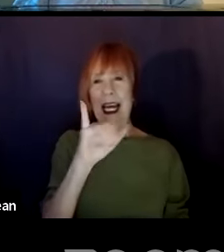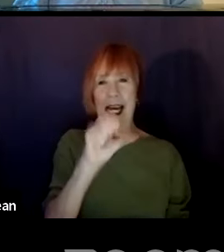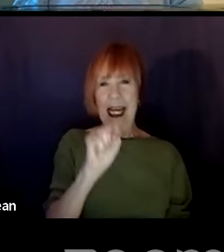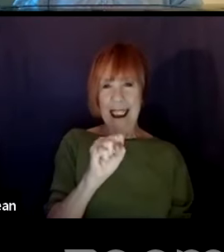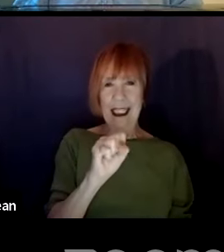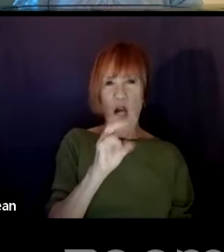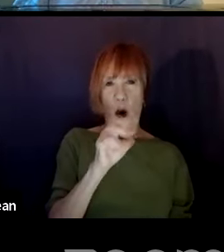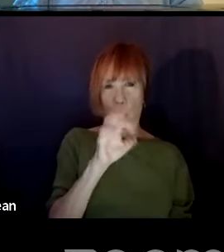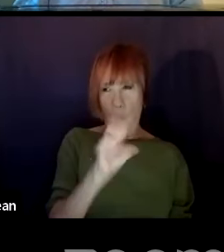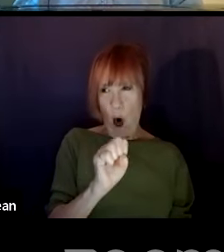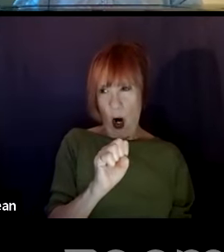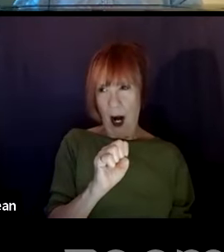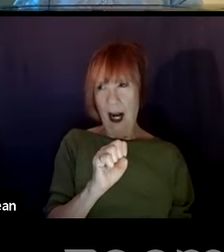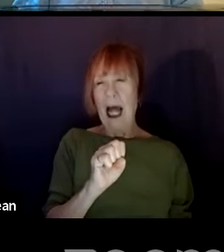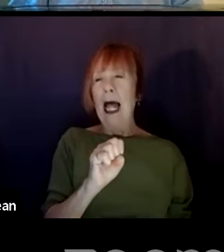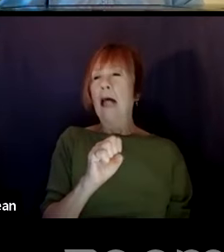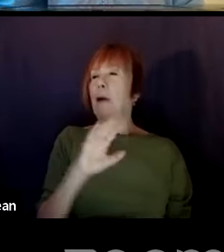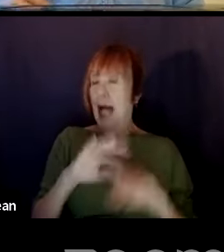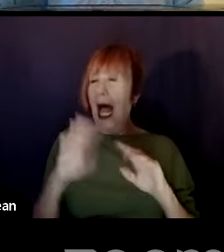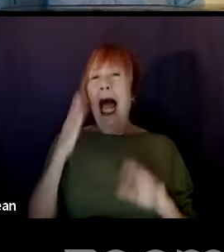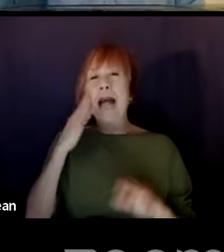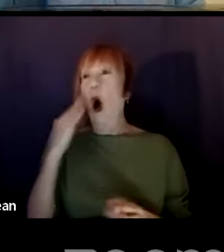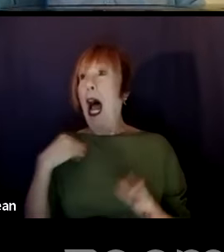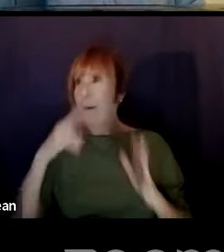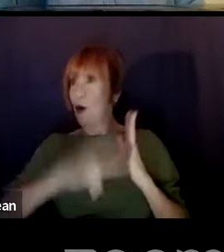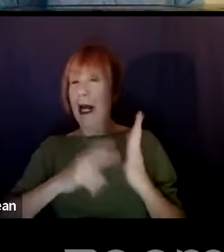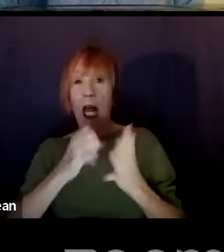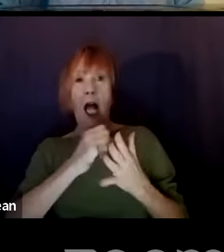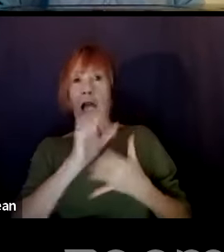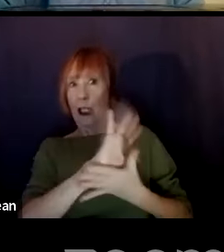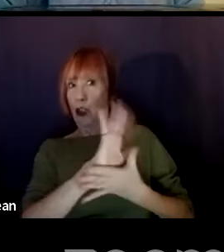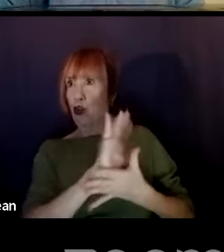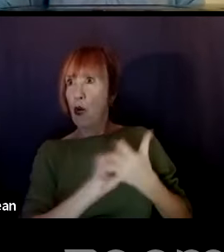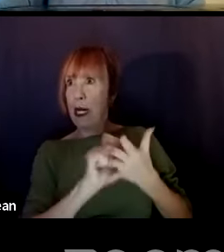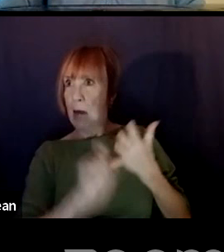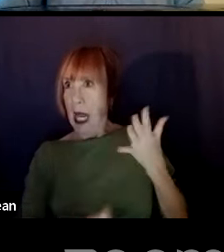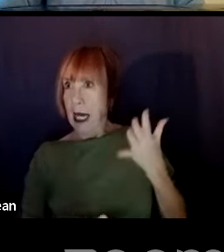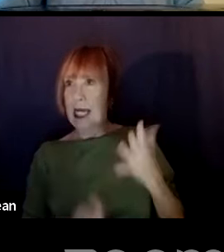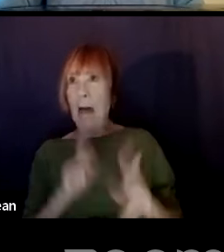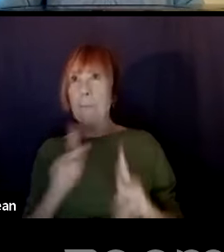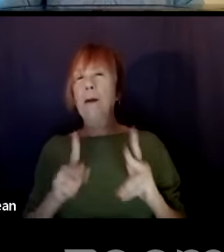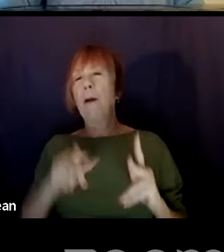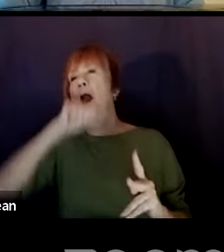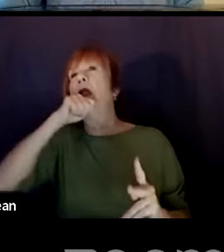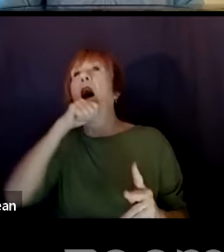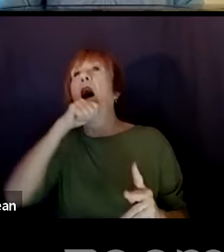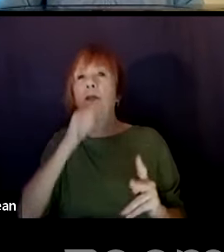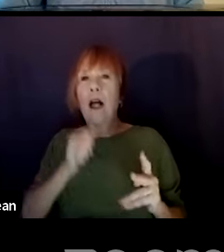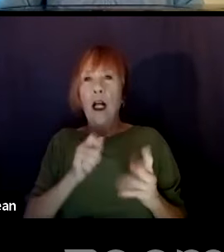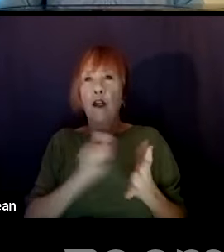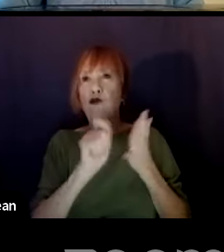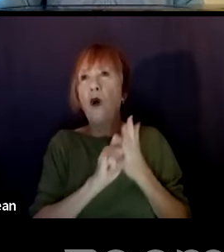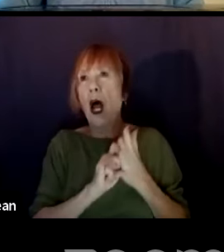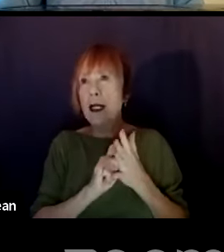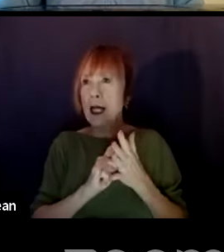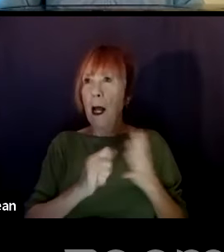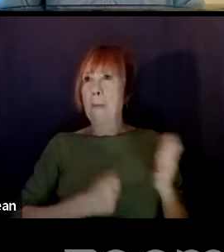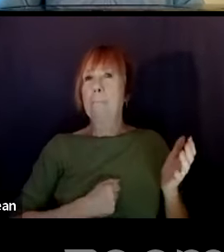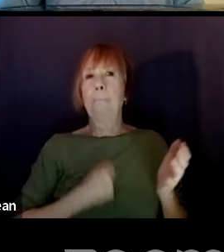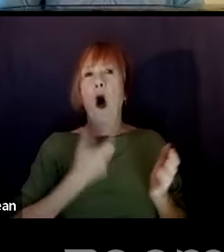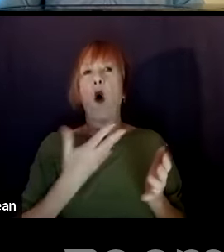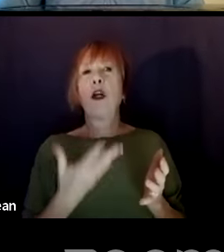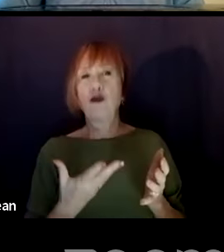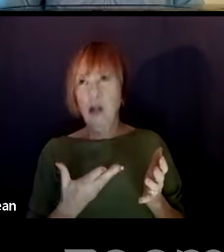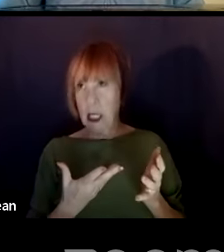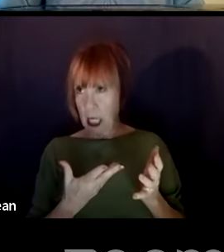I've definitely read these kinds of screenplays where people really love to get into alliteration and treat their screenplay as if it's like a majestic